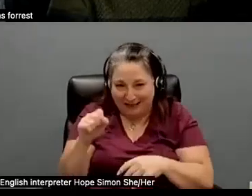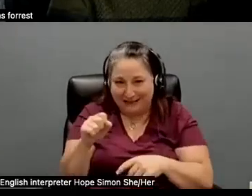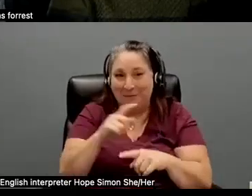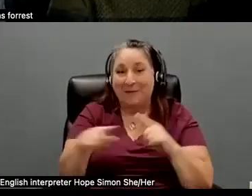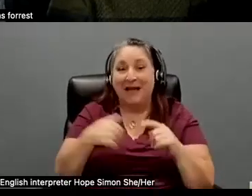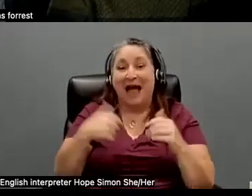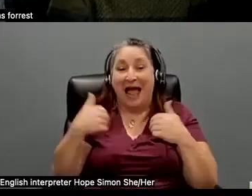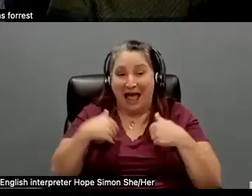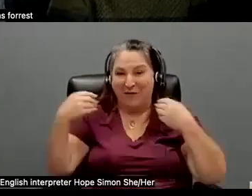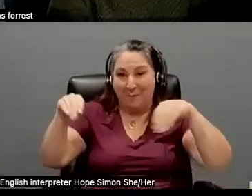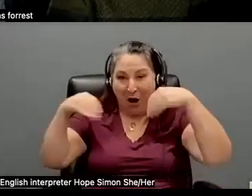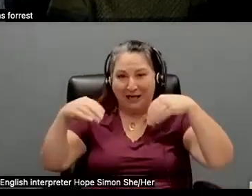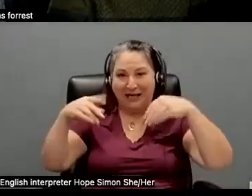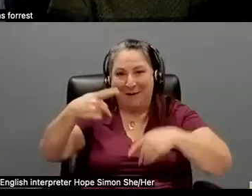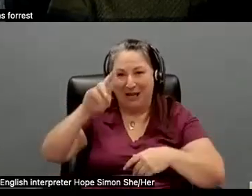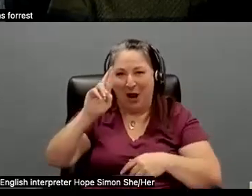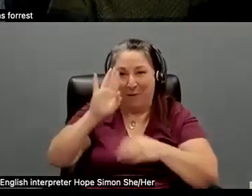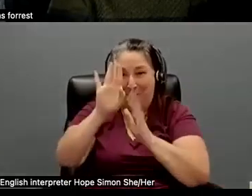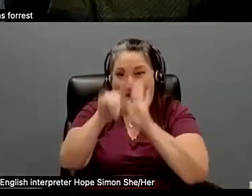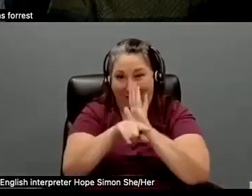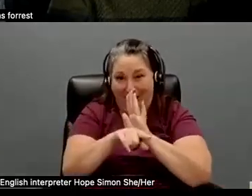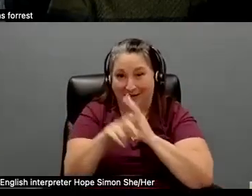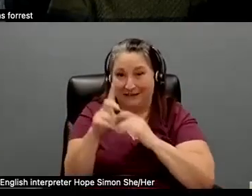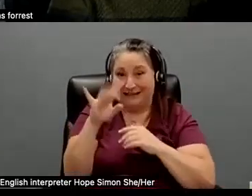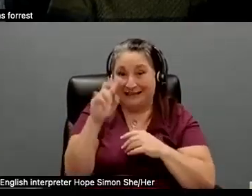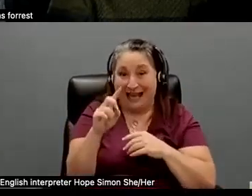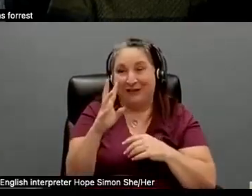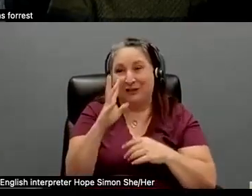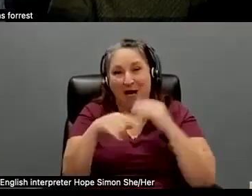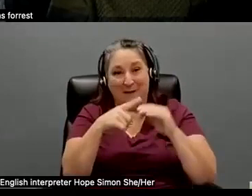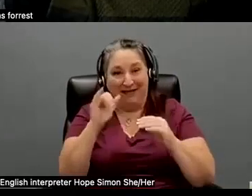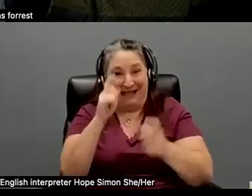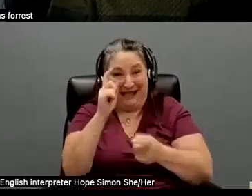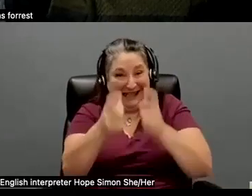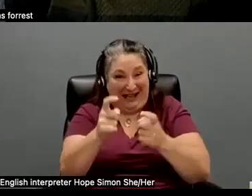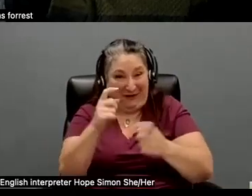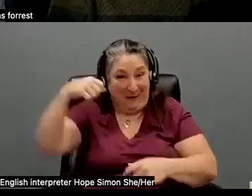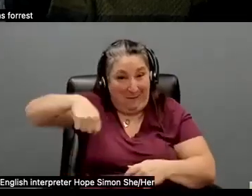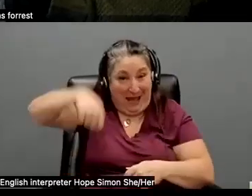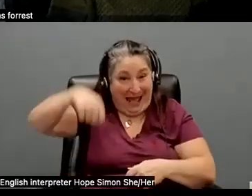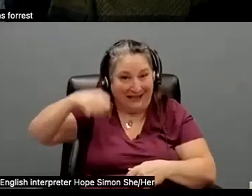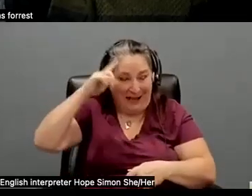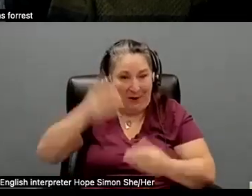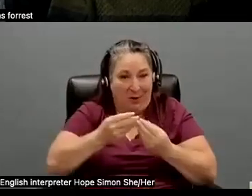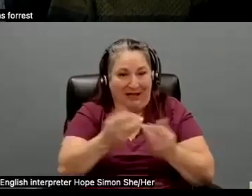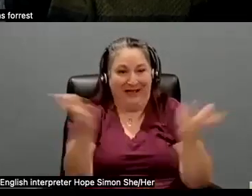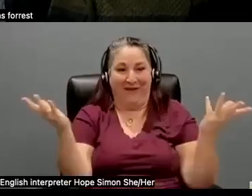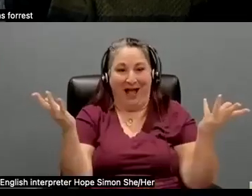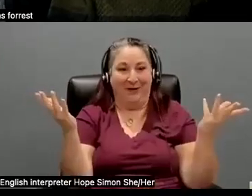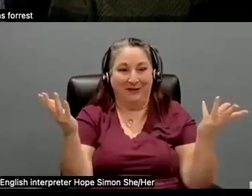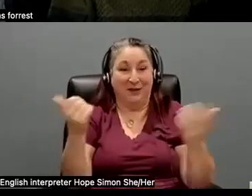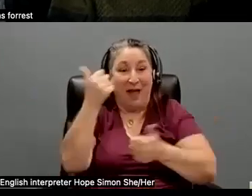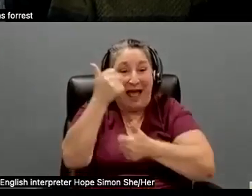have a marketing and a PR background. And, you know, David, you were talking about these gift bags that, you know, we, we are giving out. So every